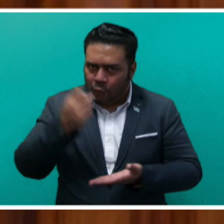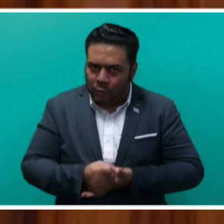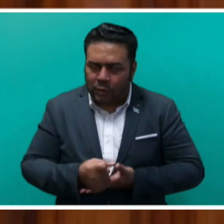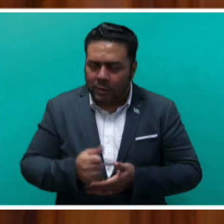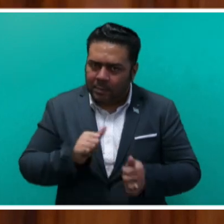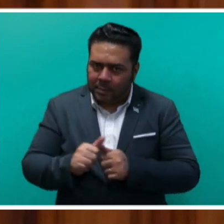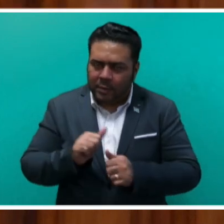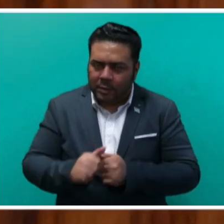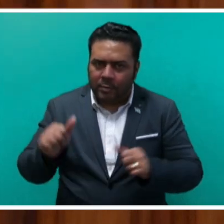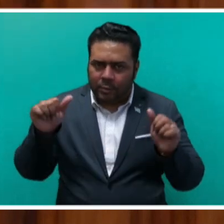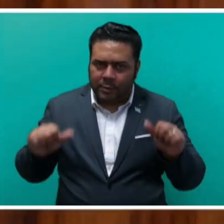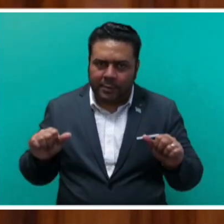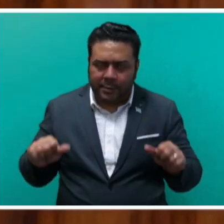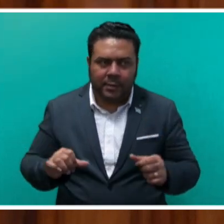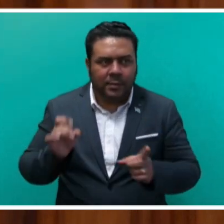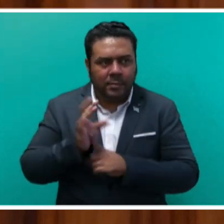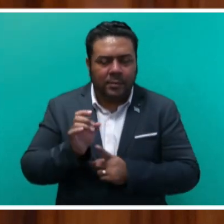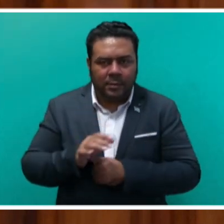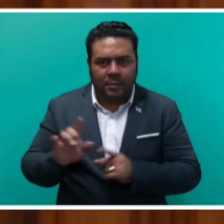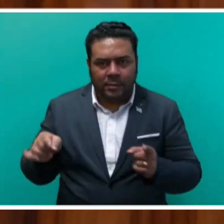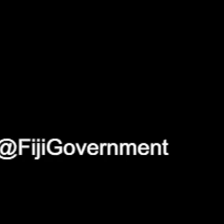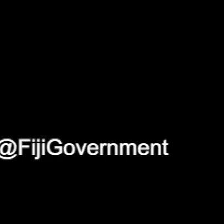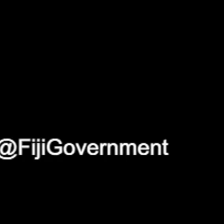are better protected, especially against the termites.